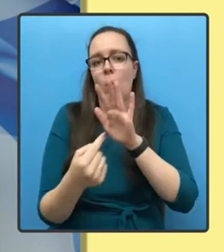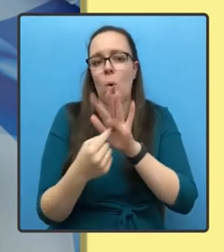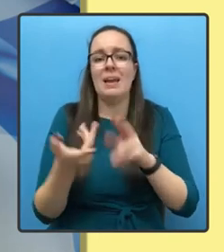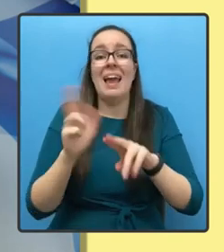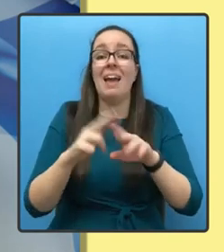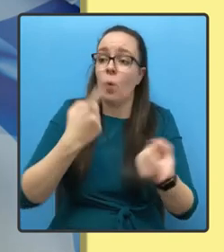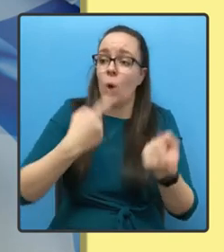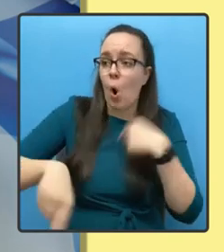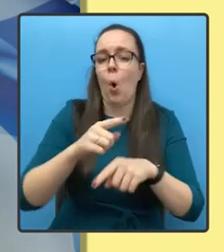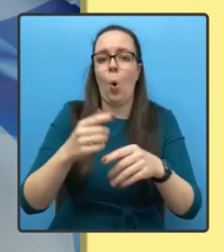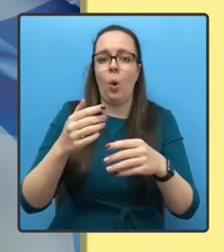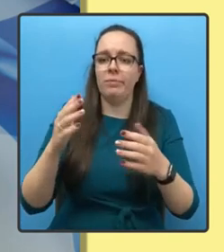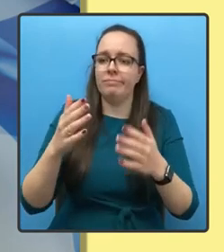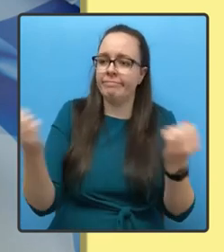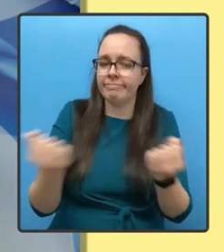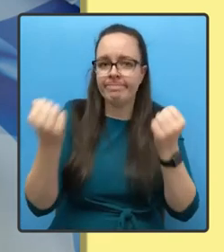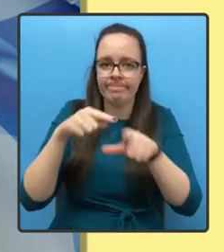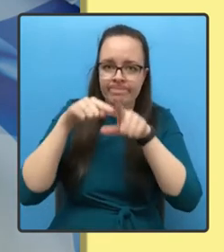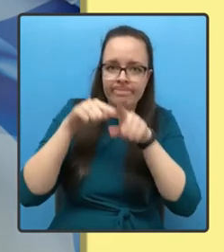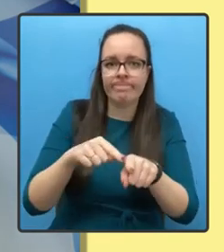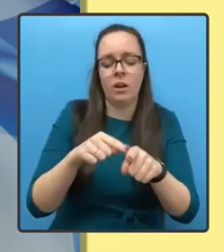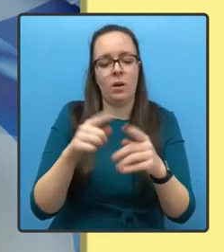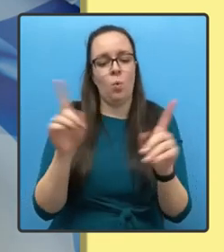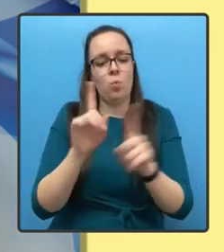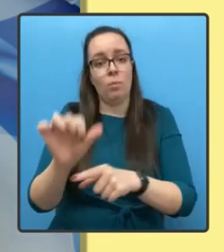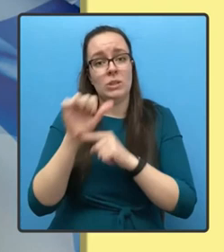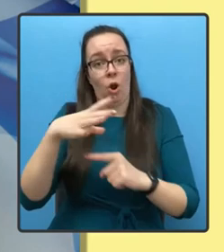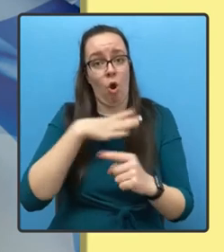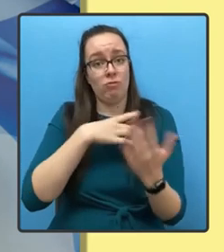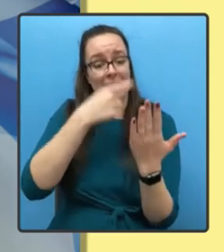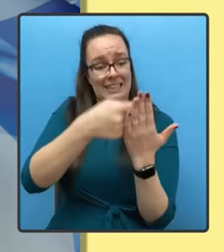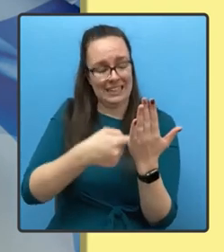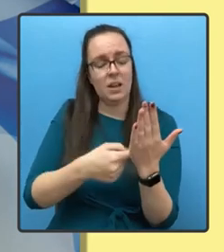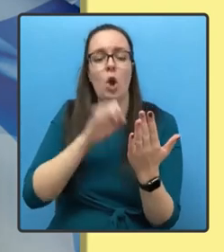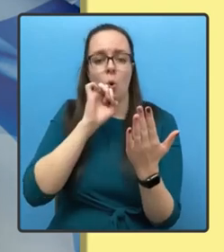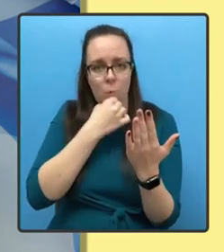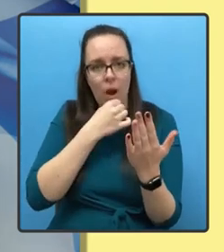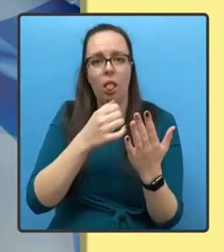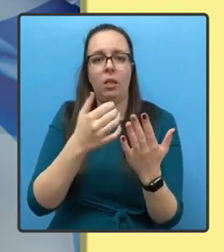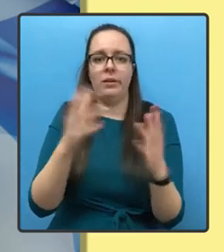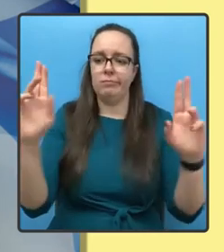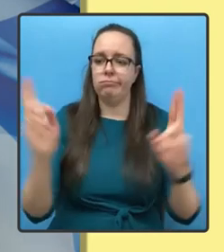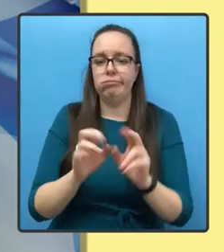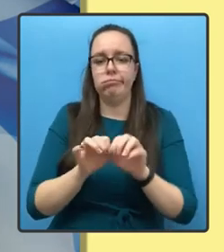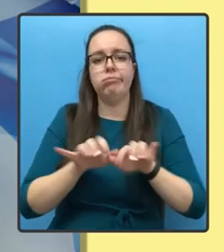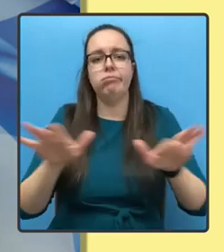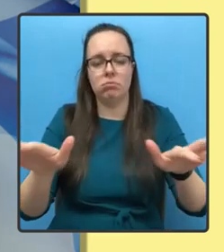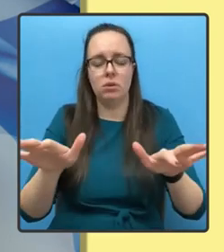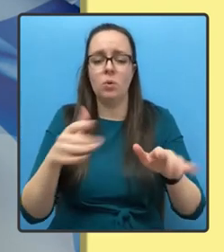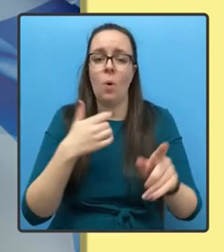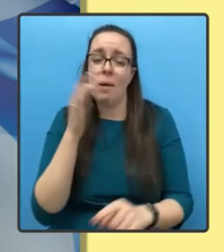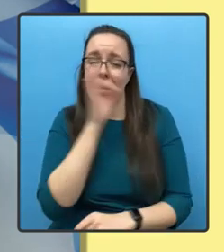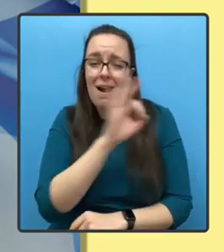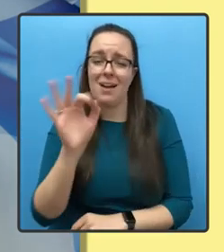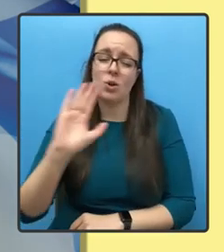already in place, we will help slow transmission. So I'm asking everyone to please take the time